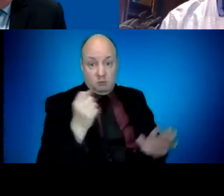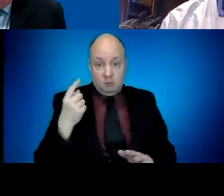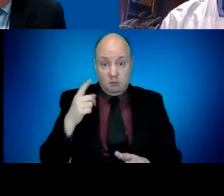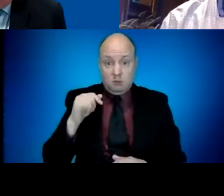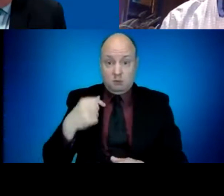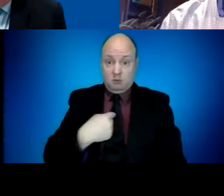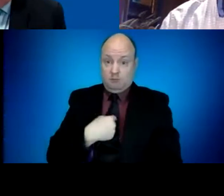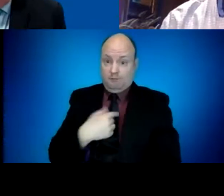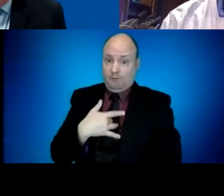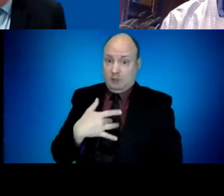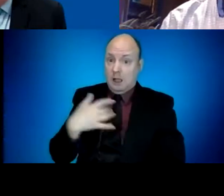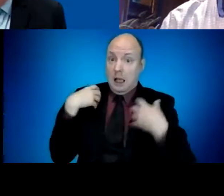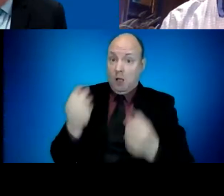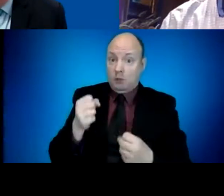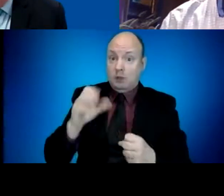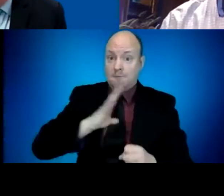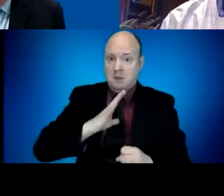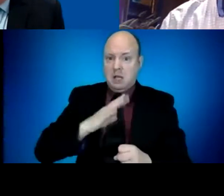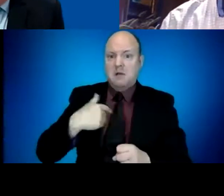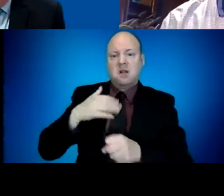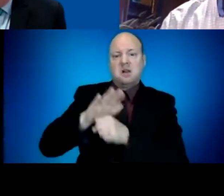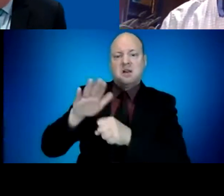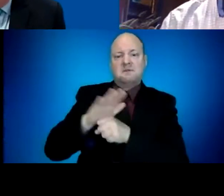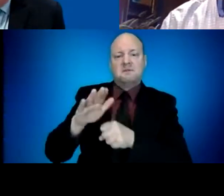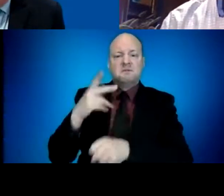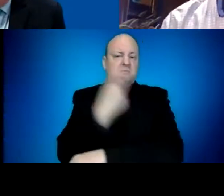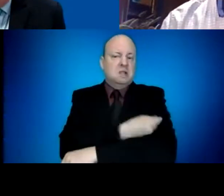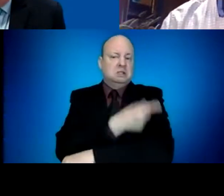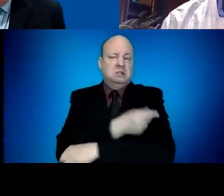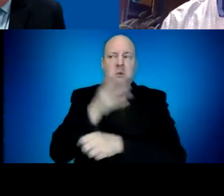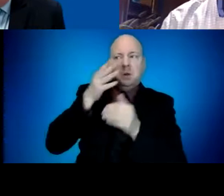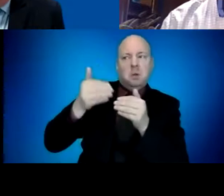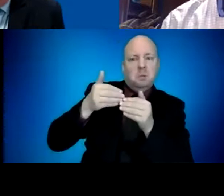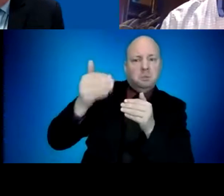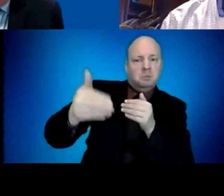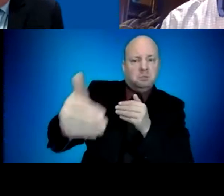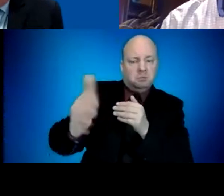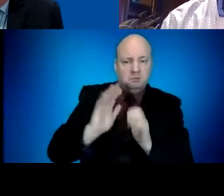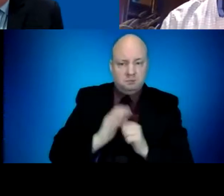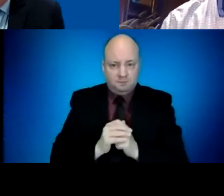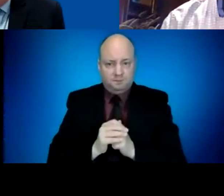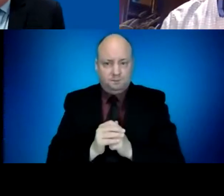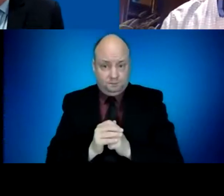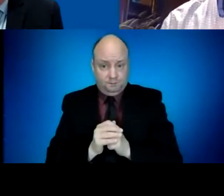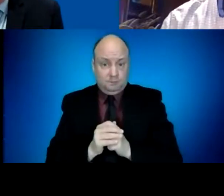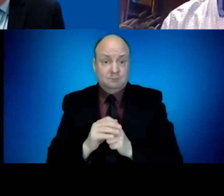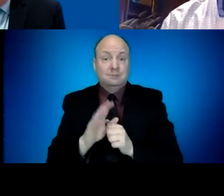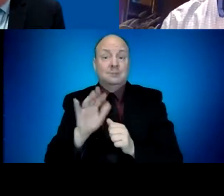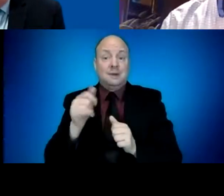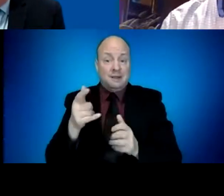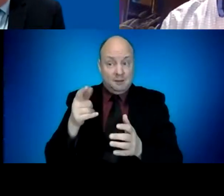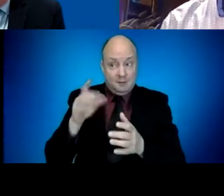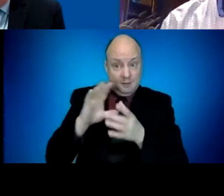And I should say we've plateaued, not dropped off in terms of vaccinations. Our daily average is the highest it's ever been right now,